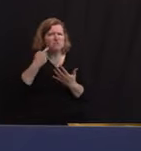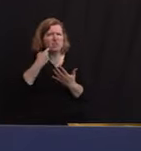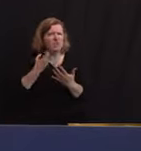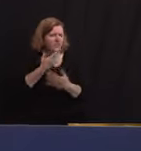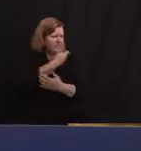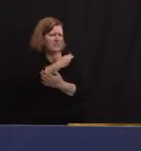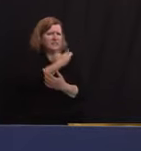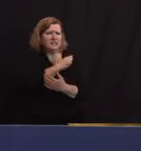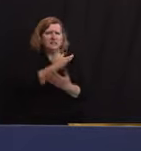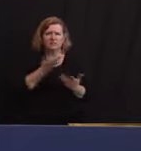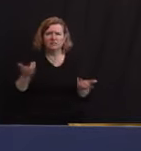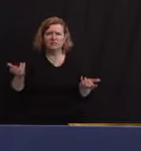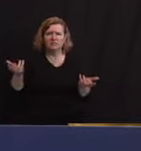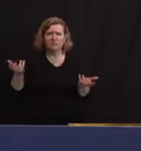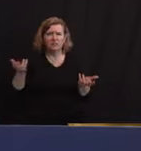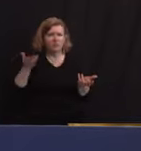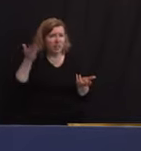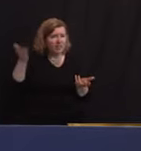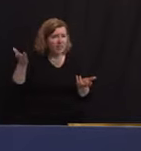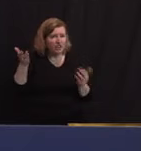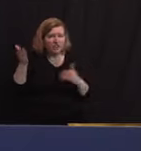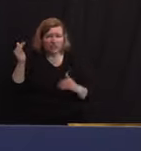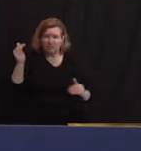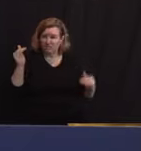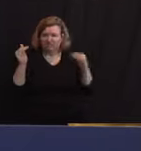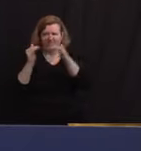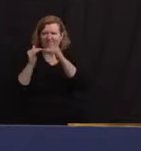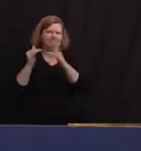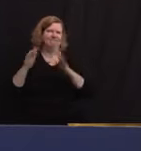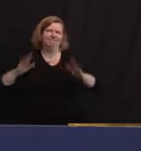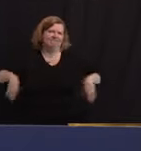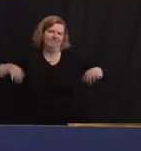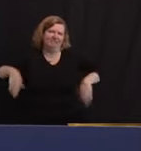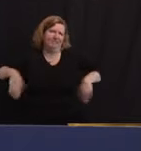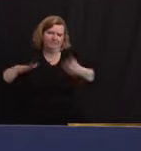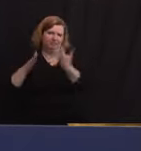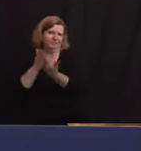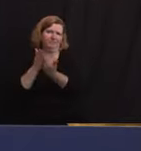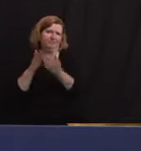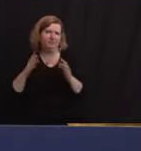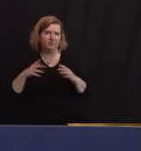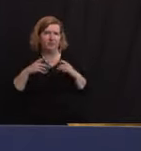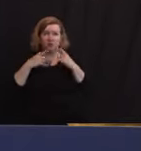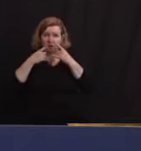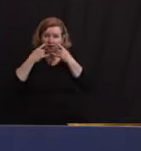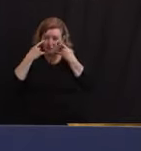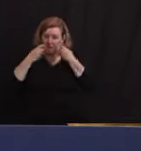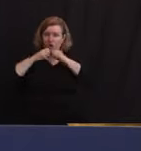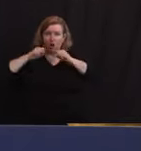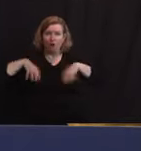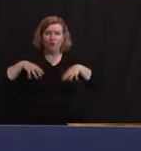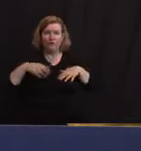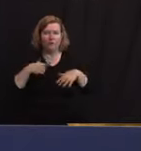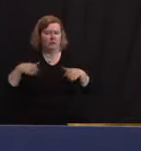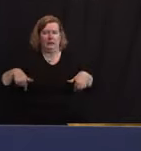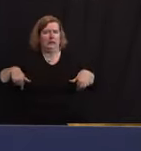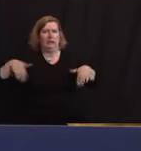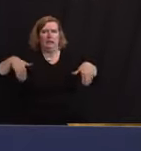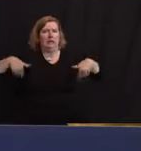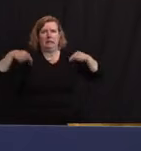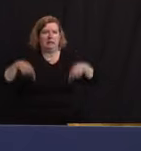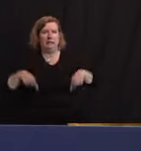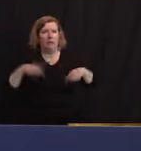but we're not there yet on changing our mask mandates. I hope we will be, but